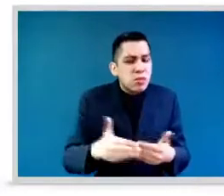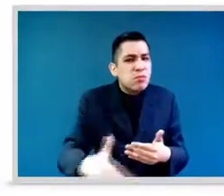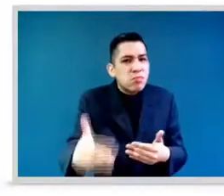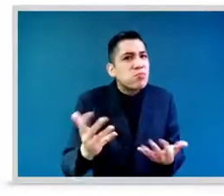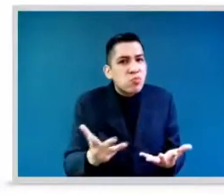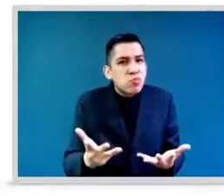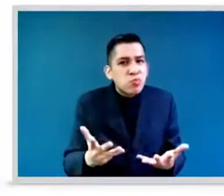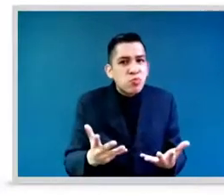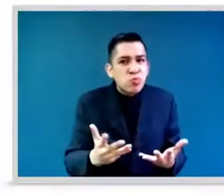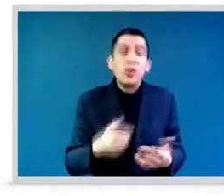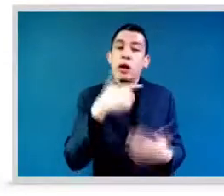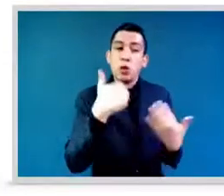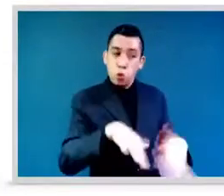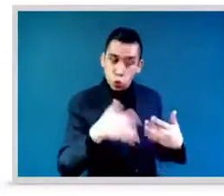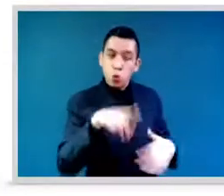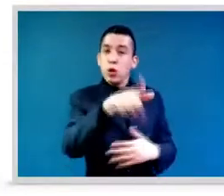today.